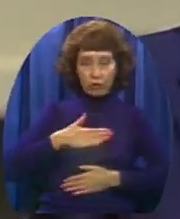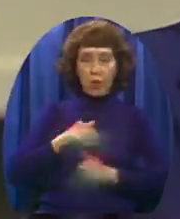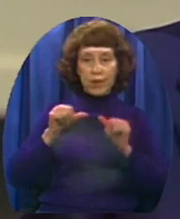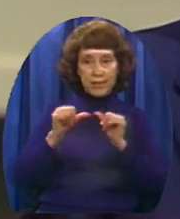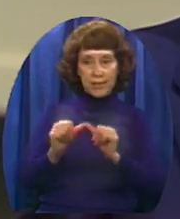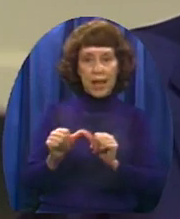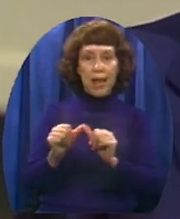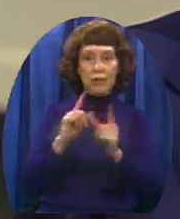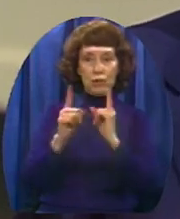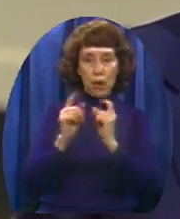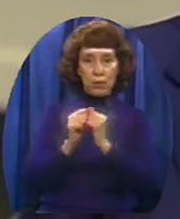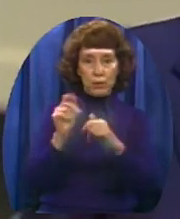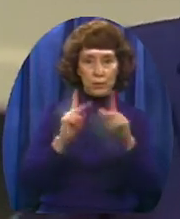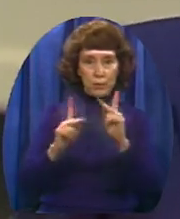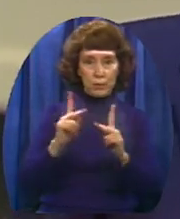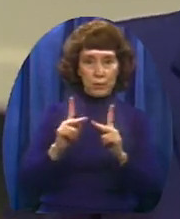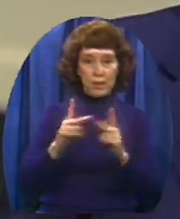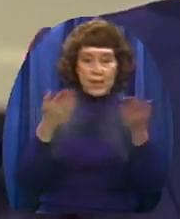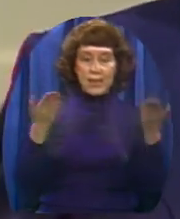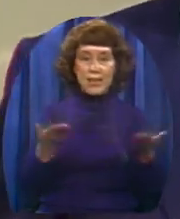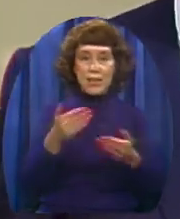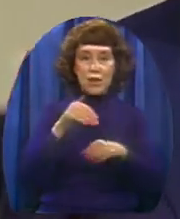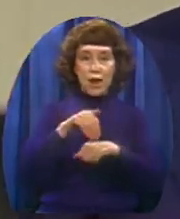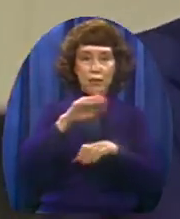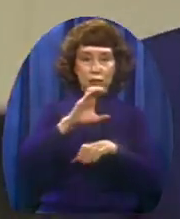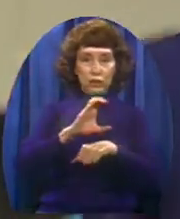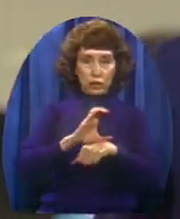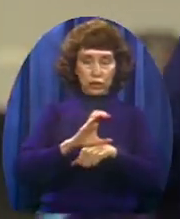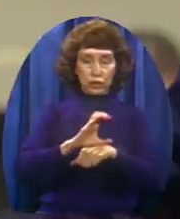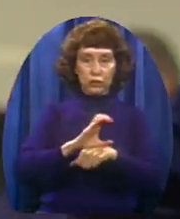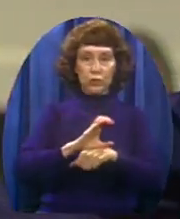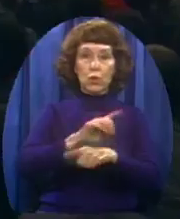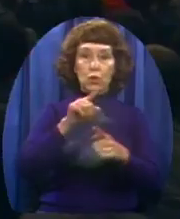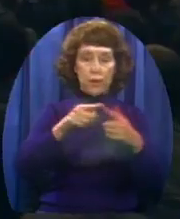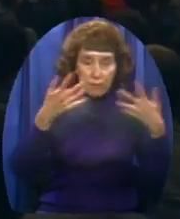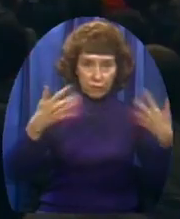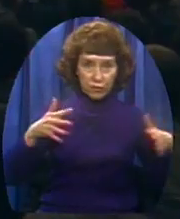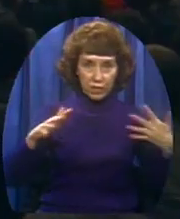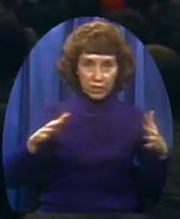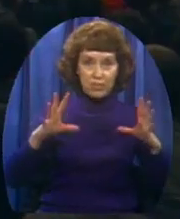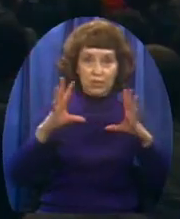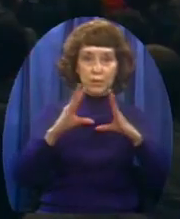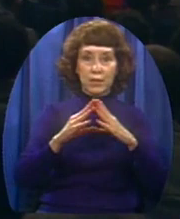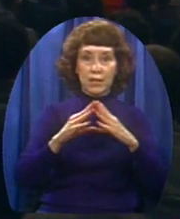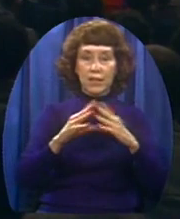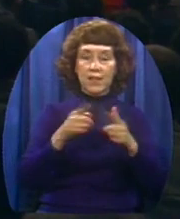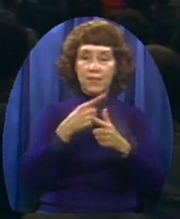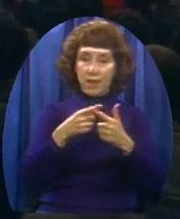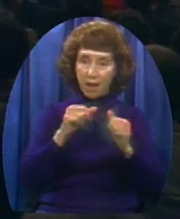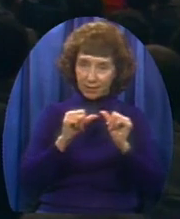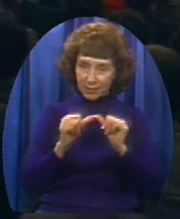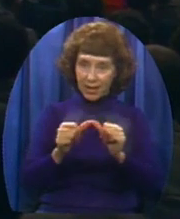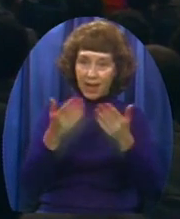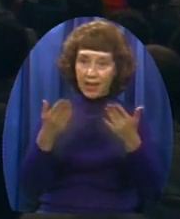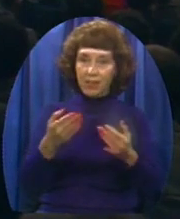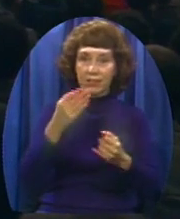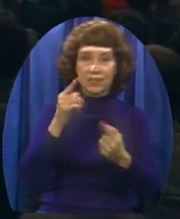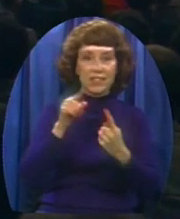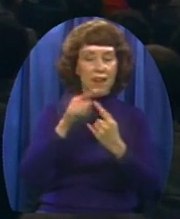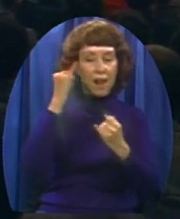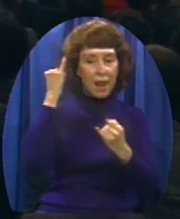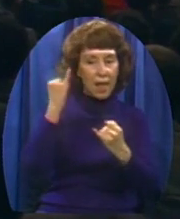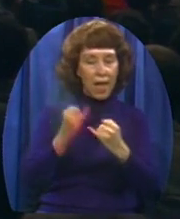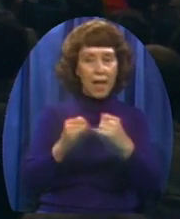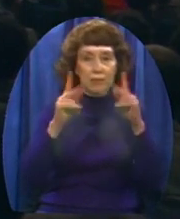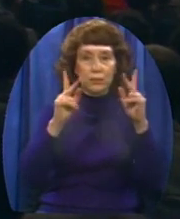this auditorium The members of this church know That when the service is over I'm right here until the last person leaves And the reason